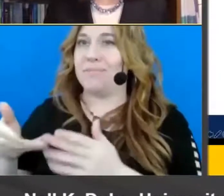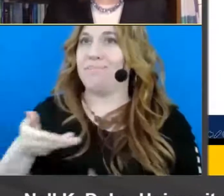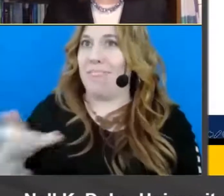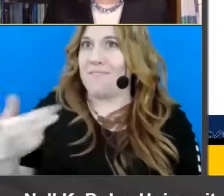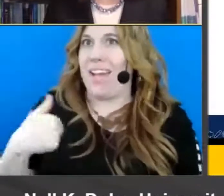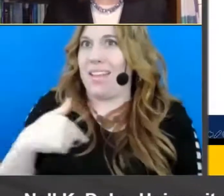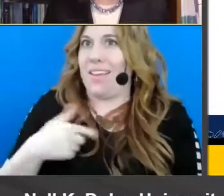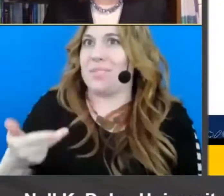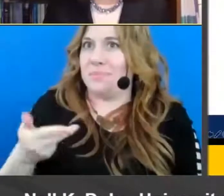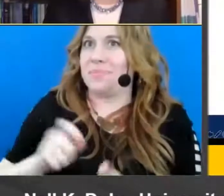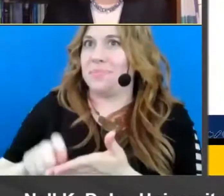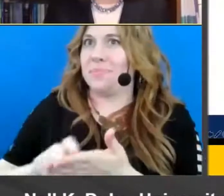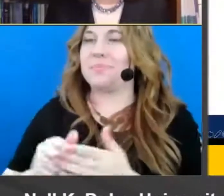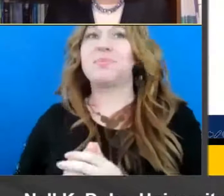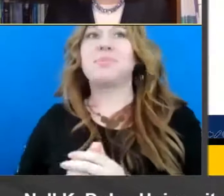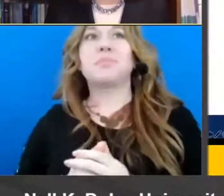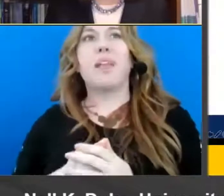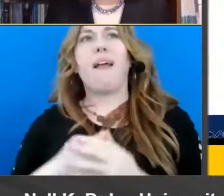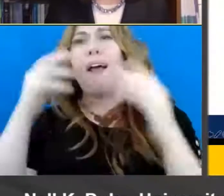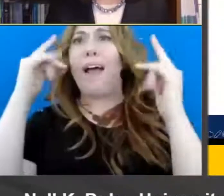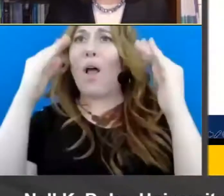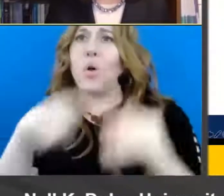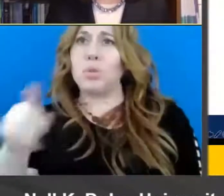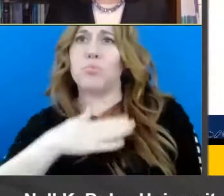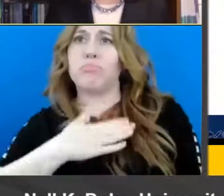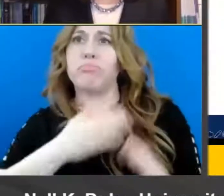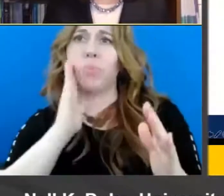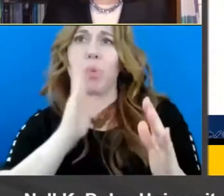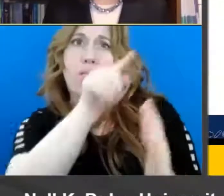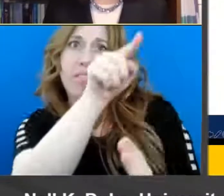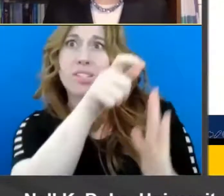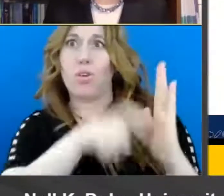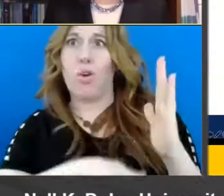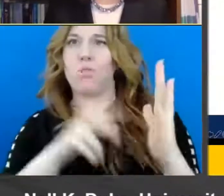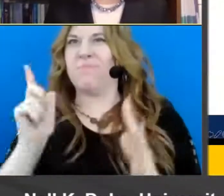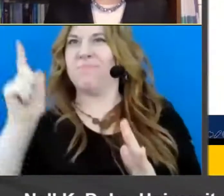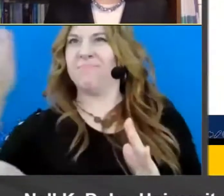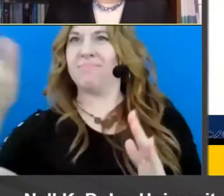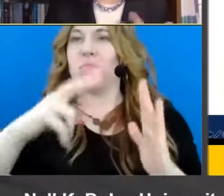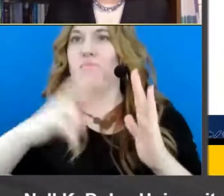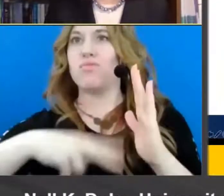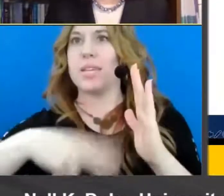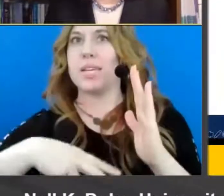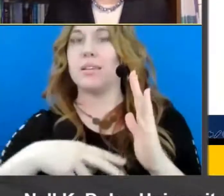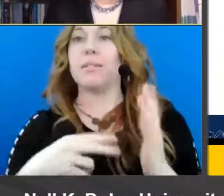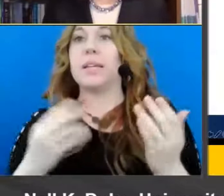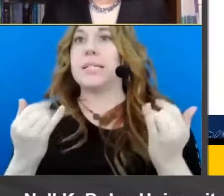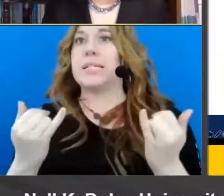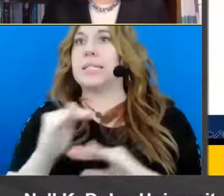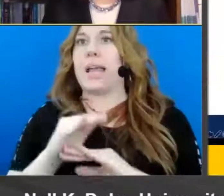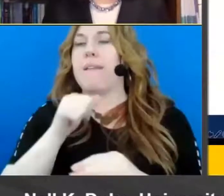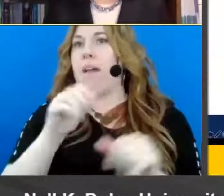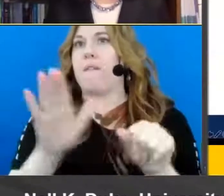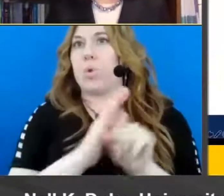I do hope that you will read the article that will be shared with you. This webinar is not actually a full replication